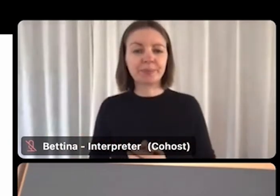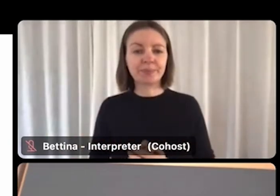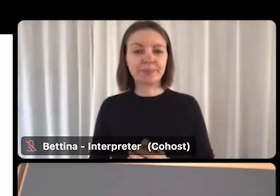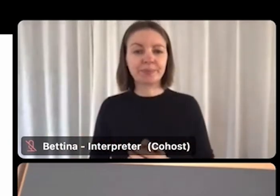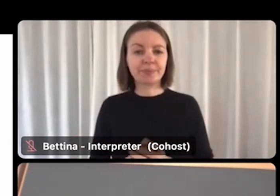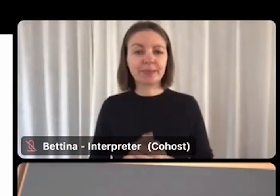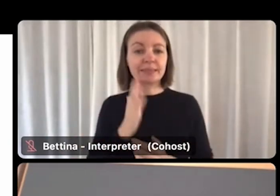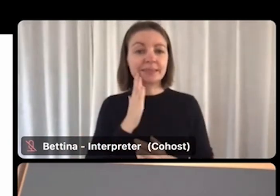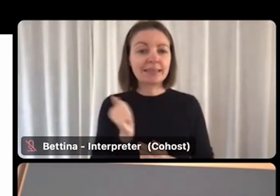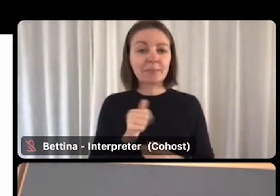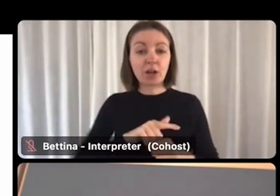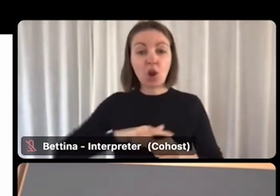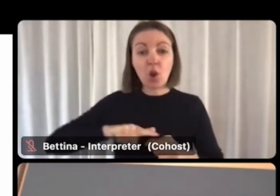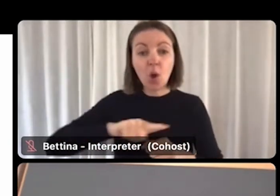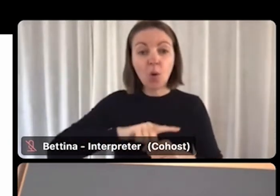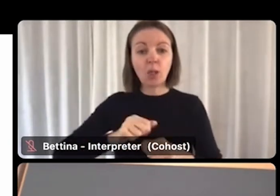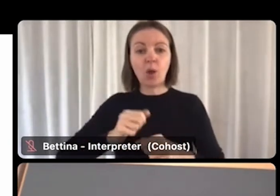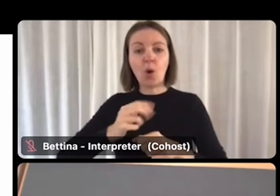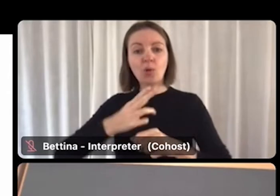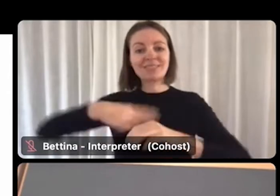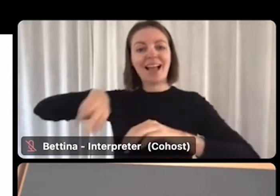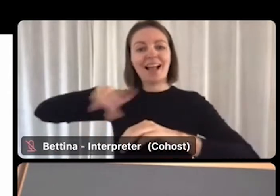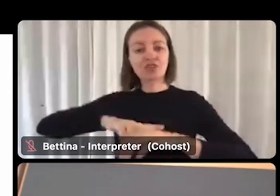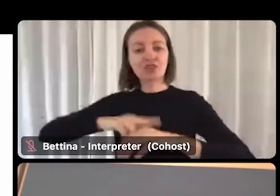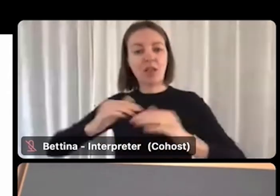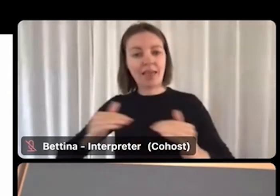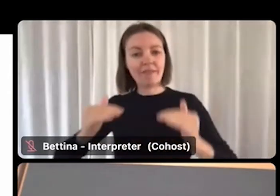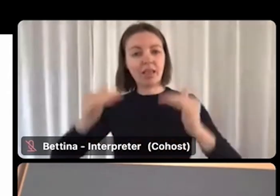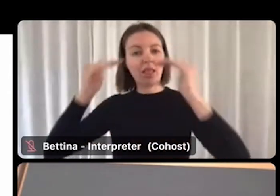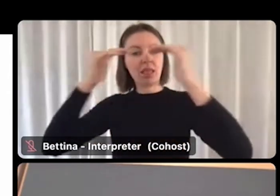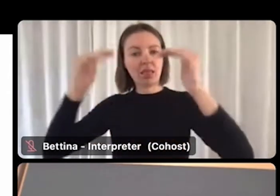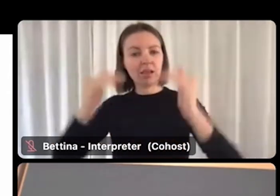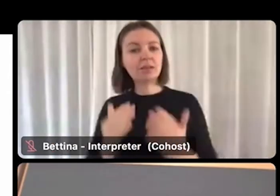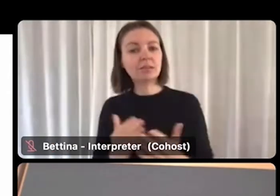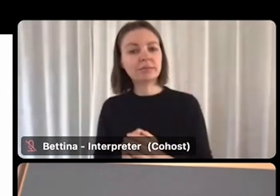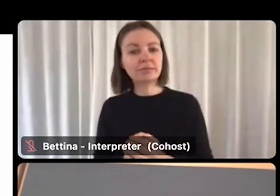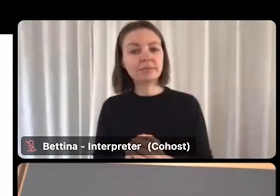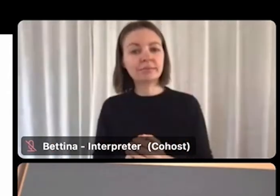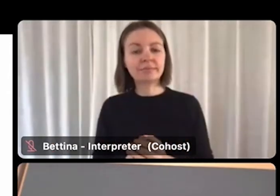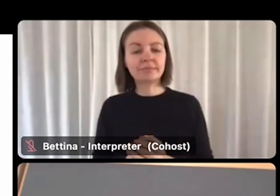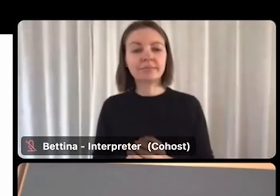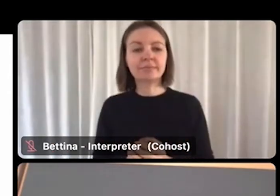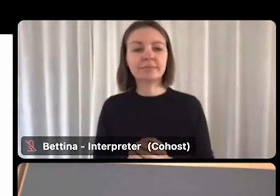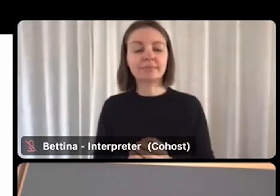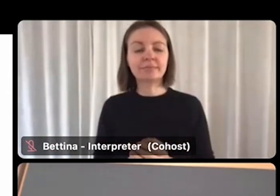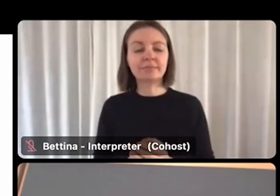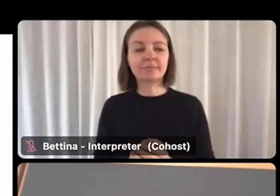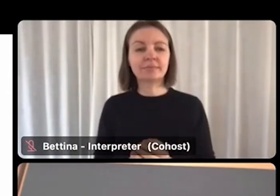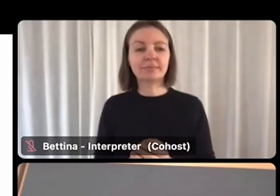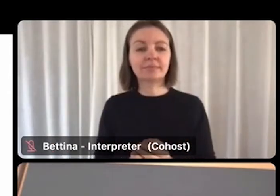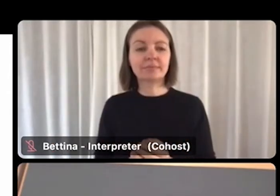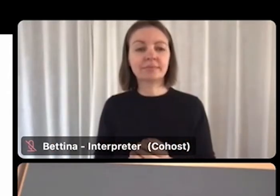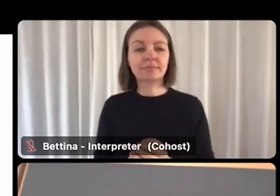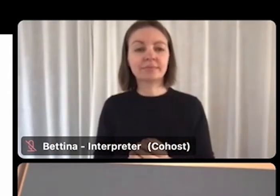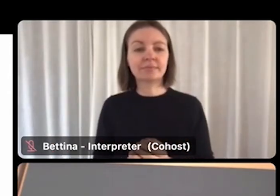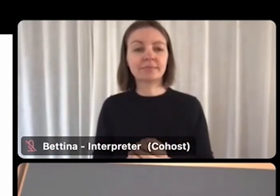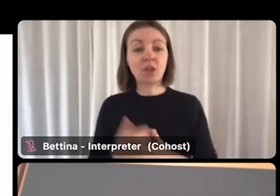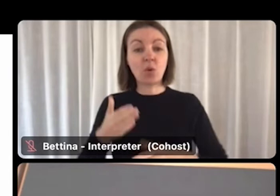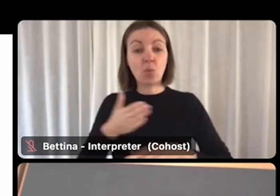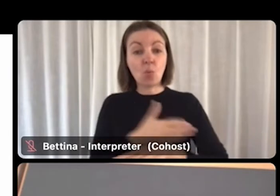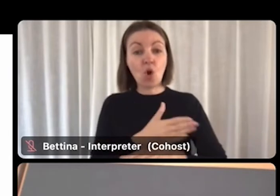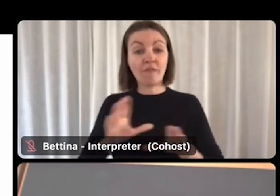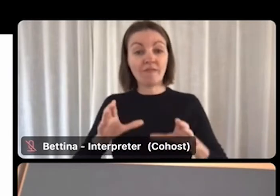either at local or a national level, to access assistance and potential workforces. So key points about Workforce